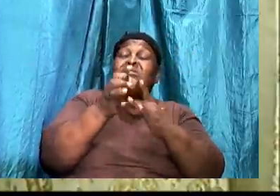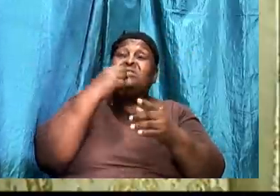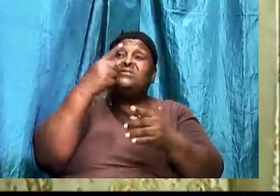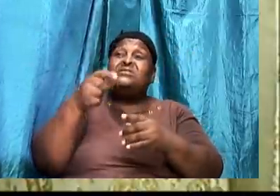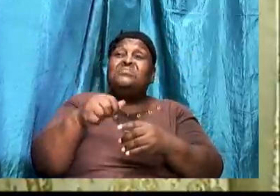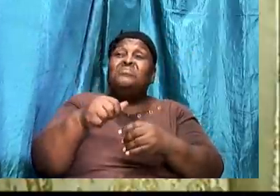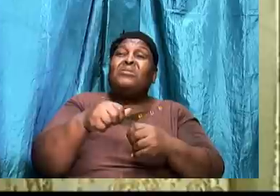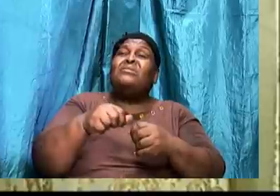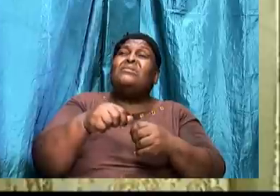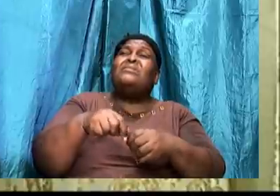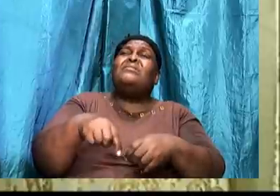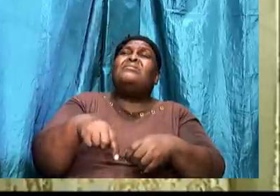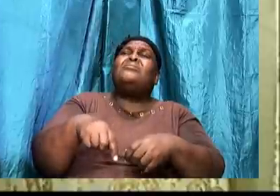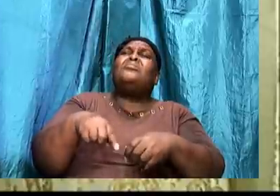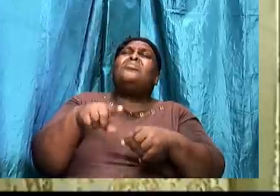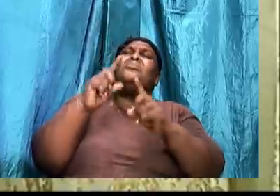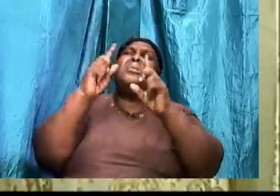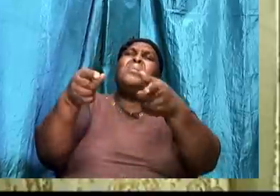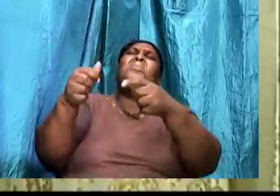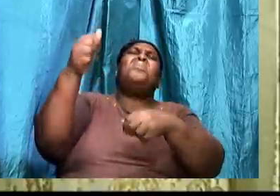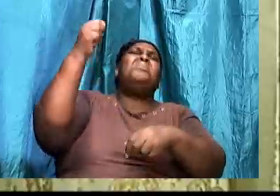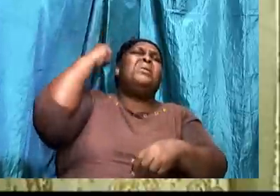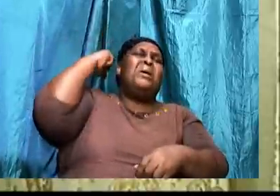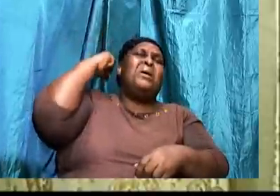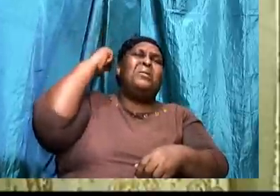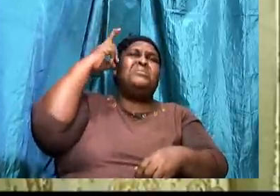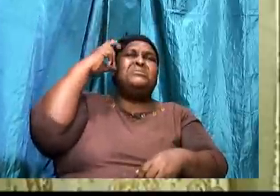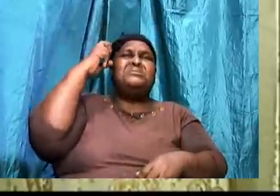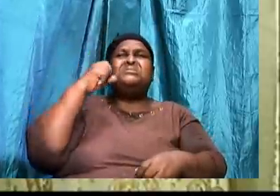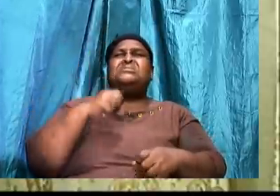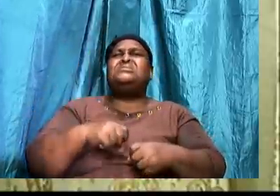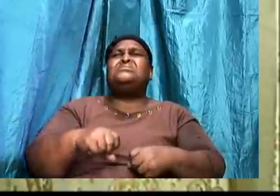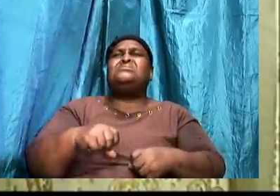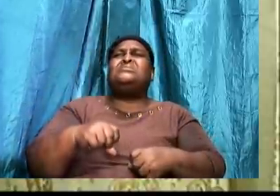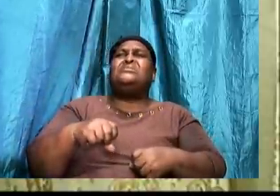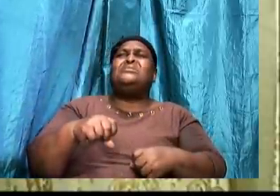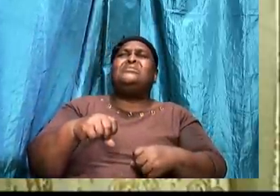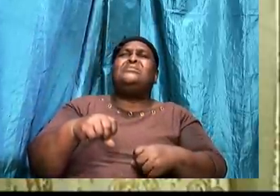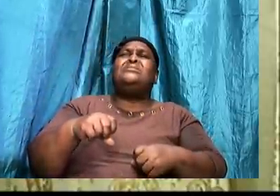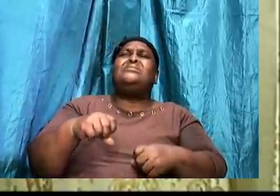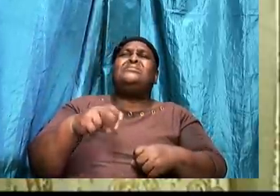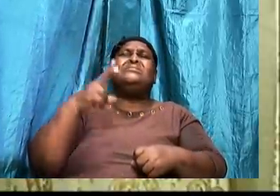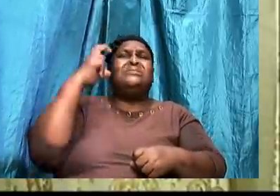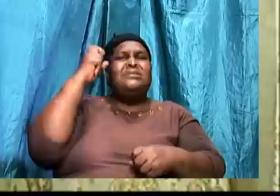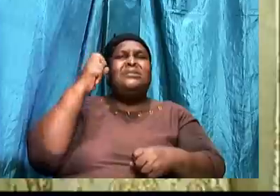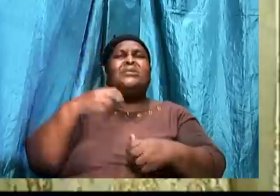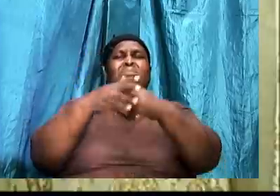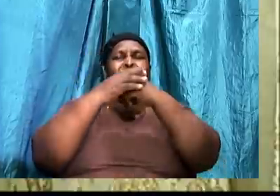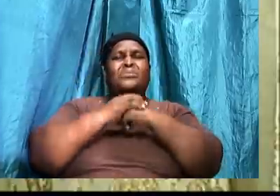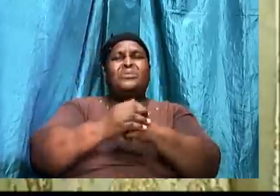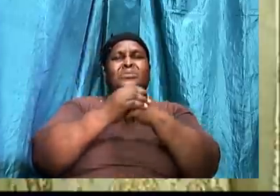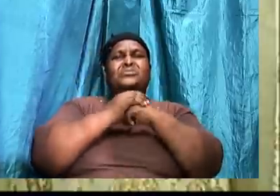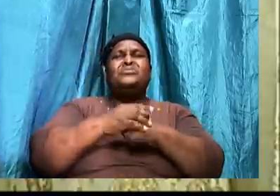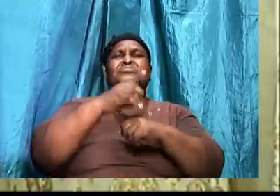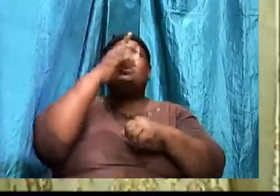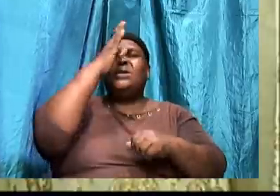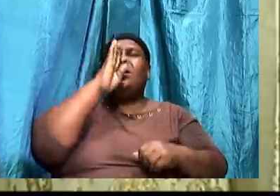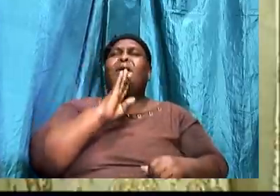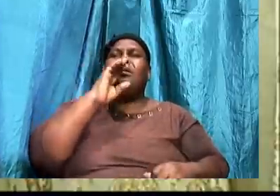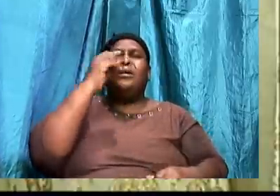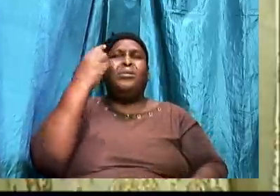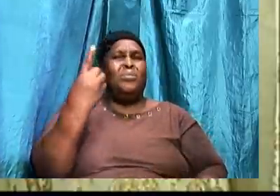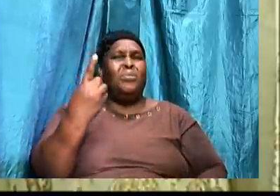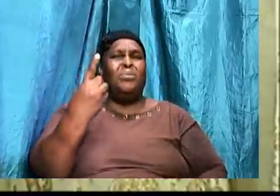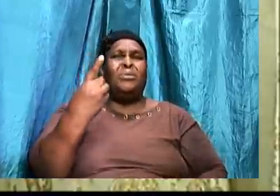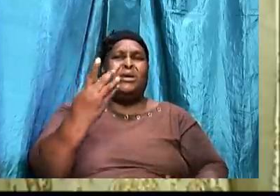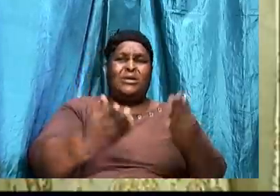Satan. For it is written. Thou shalt worship the Lord thy God. And him only shall thou